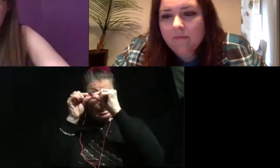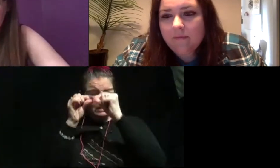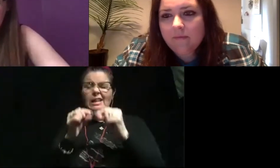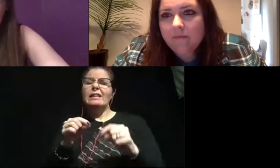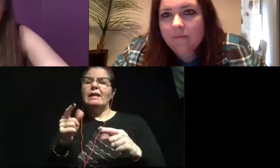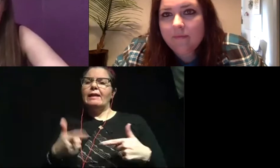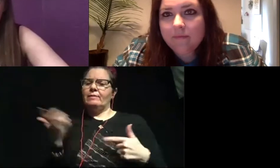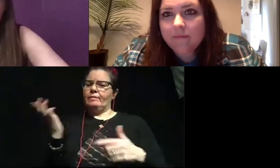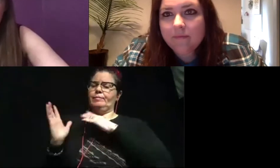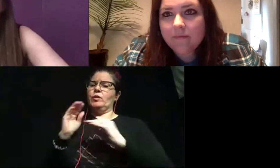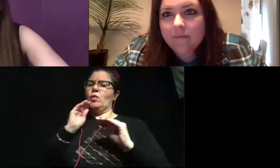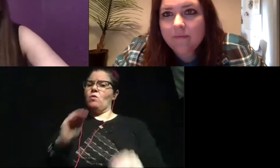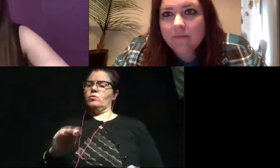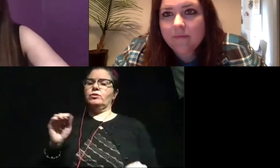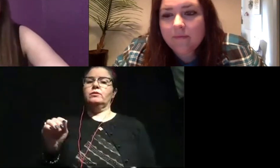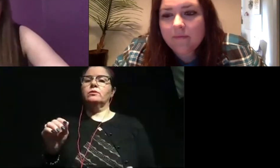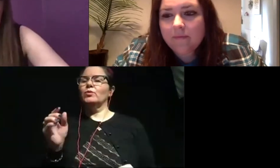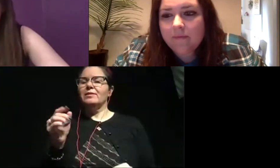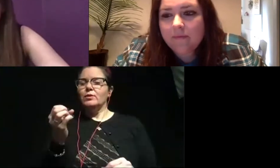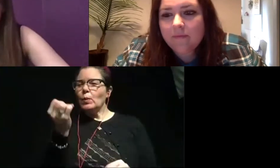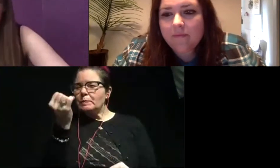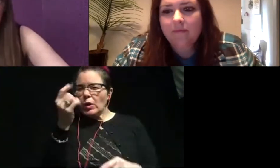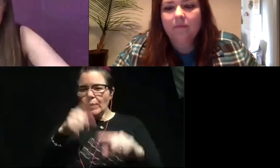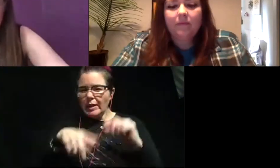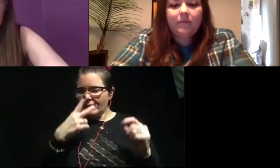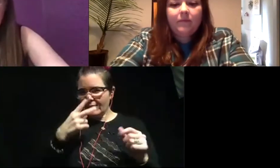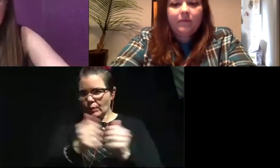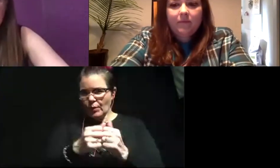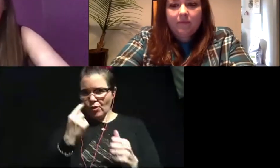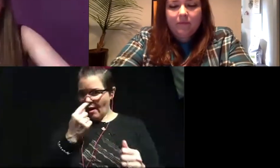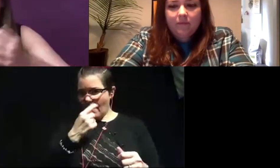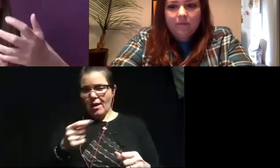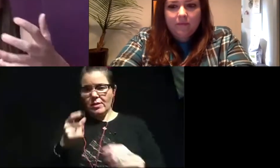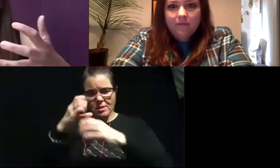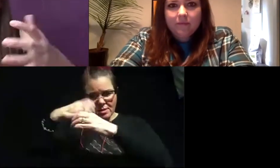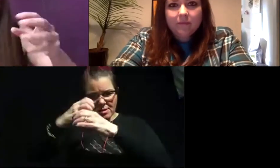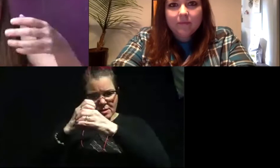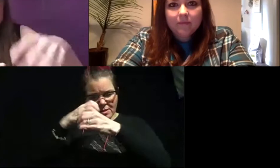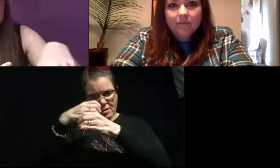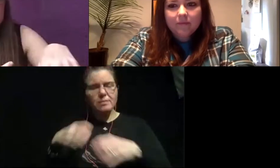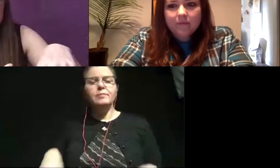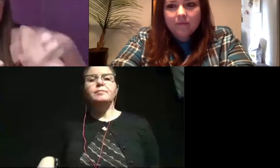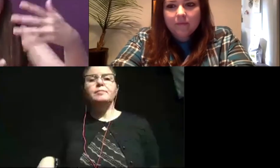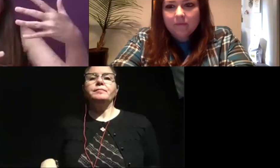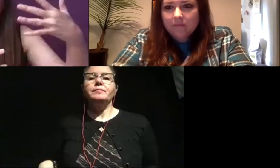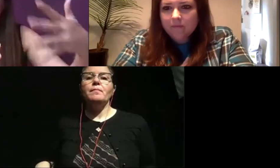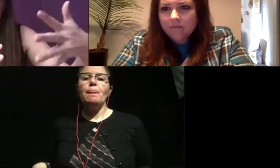ocean. So they're so small, you couldn't see them with your naked eye. You would need a telescope or not telescope. Oh my goodness, a microscope